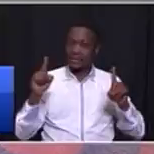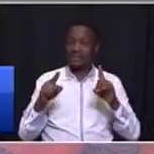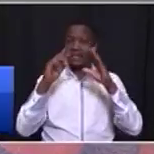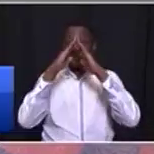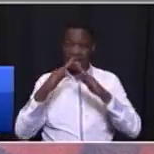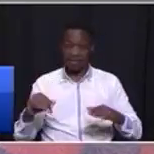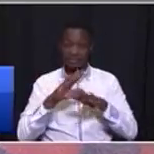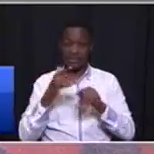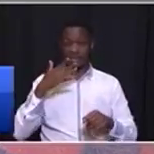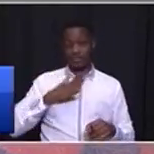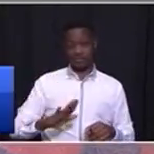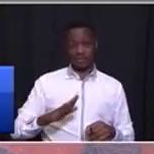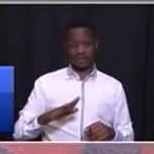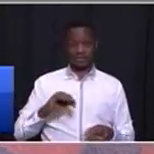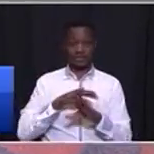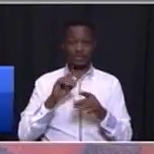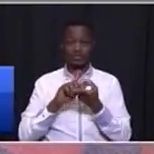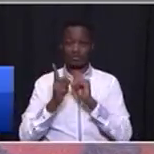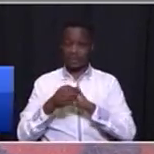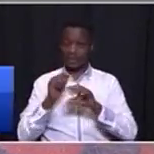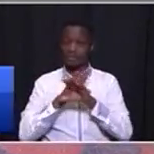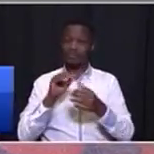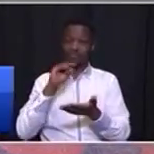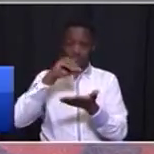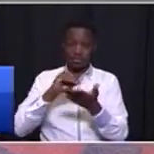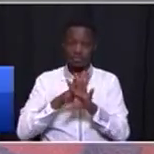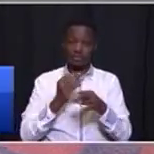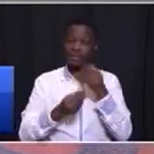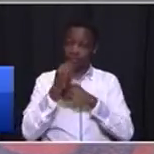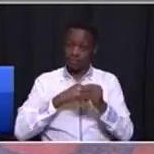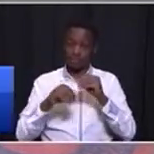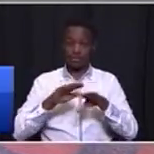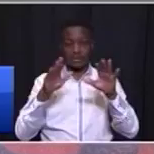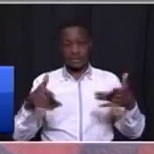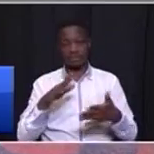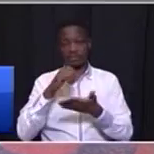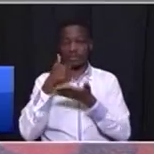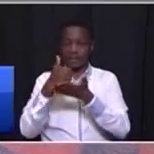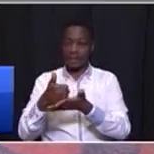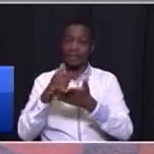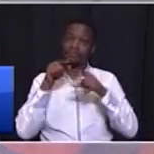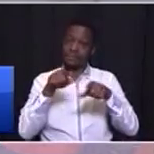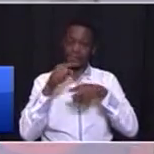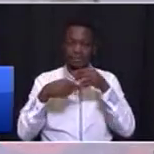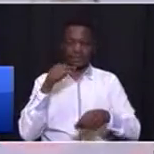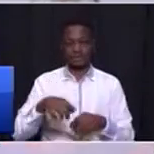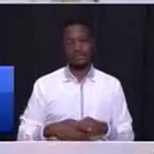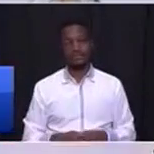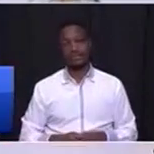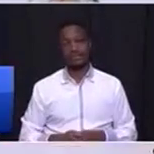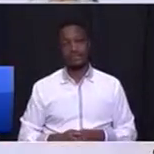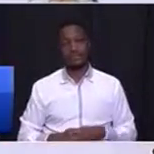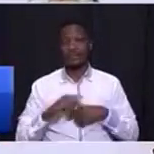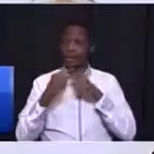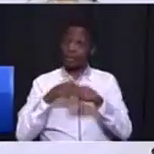Houten that deserves to be enabled to put bread on the table will be assisted in this regard. And in this